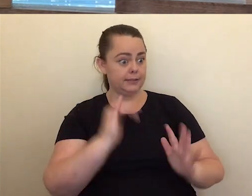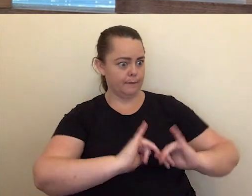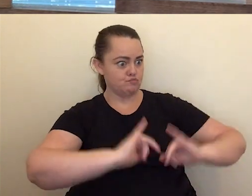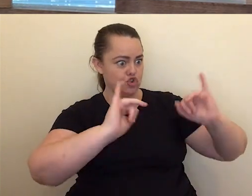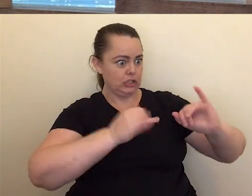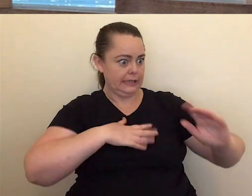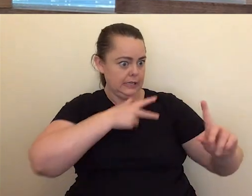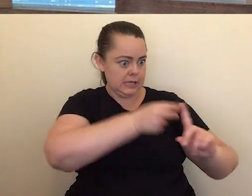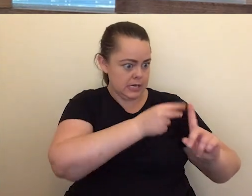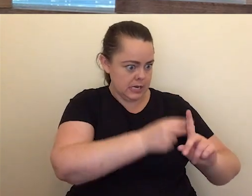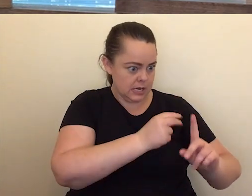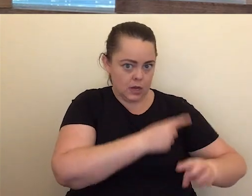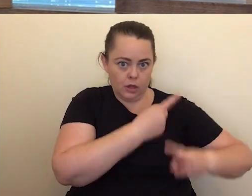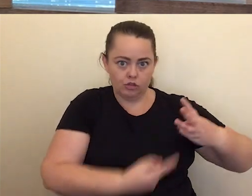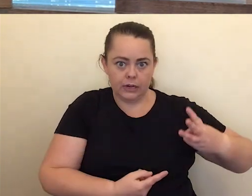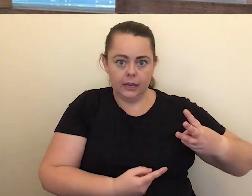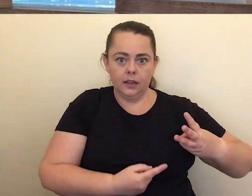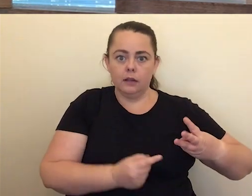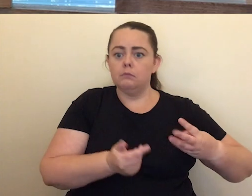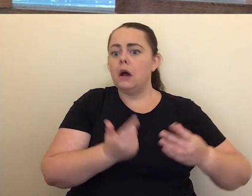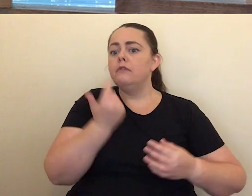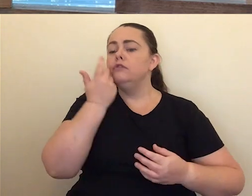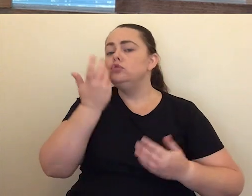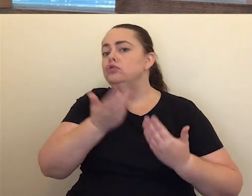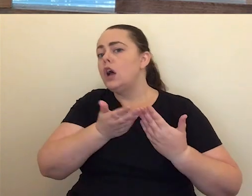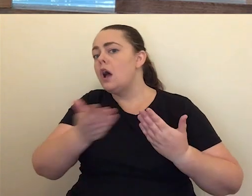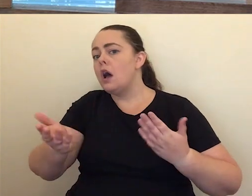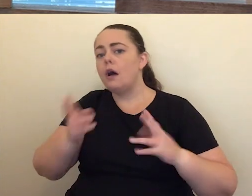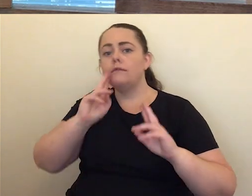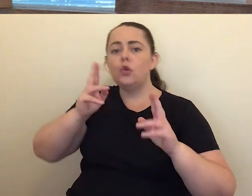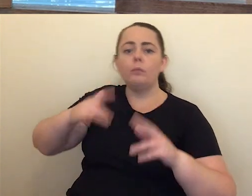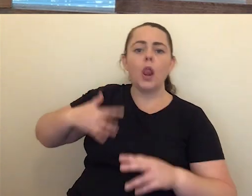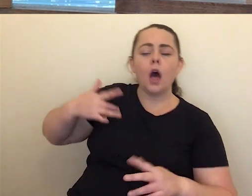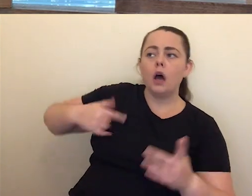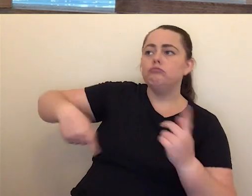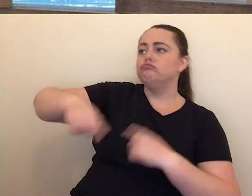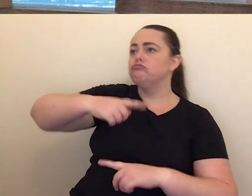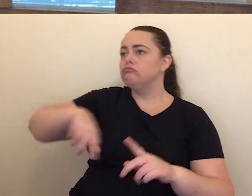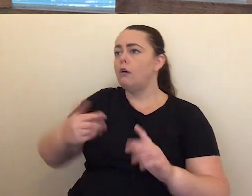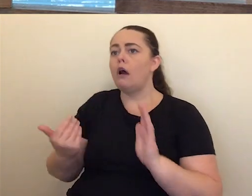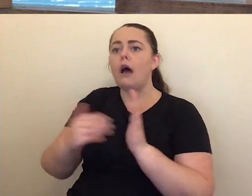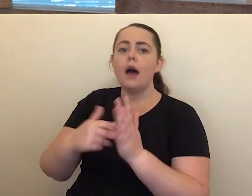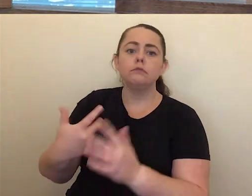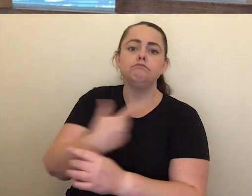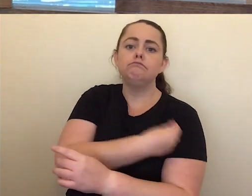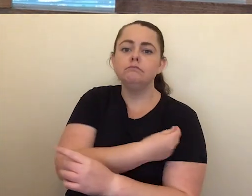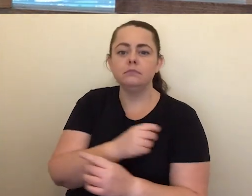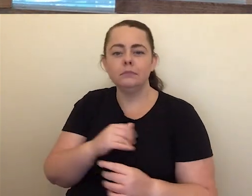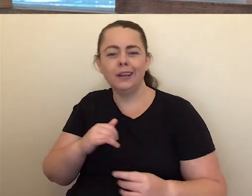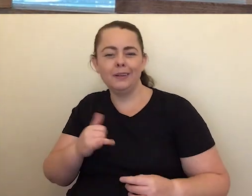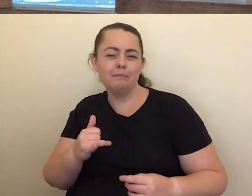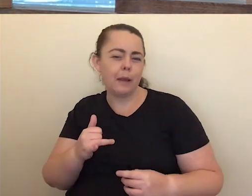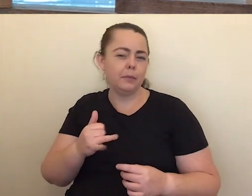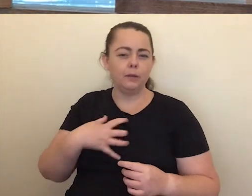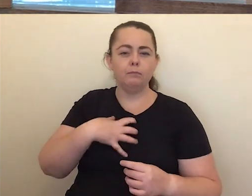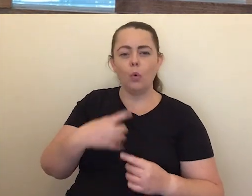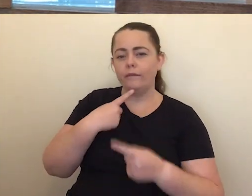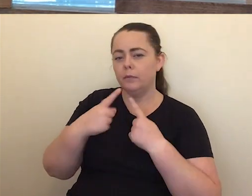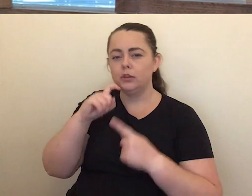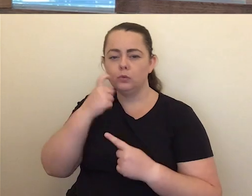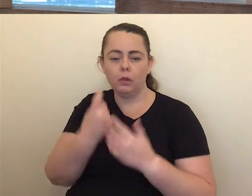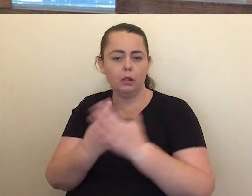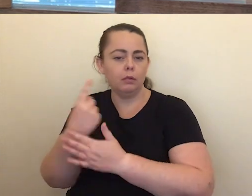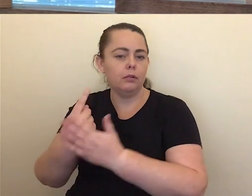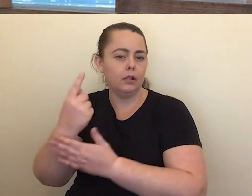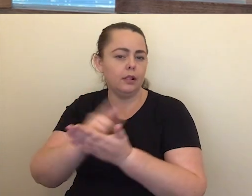to years, we are likely to see these arrangements evolve. And more information will become available about whether vaccines are